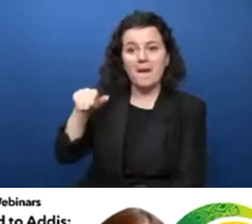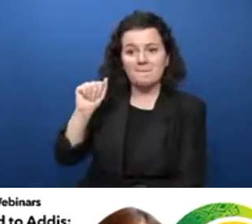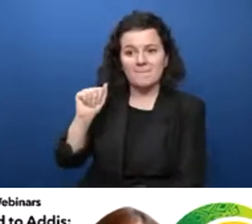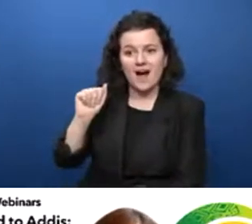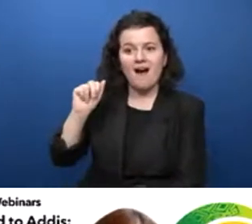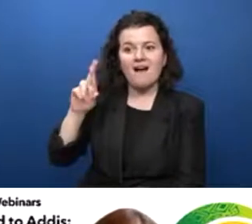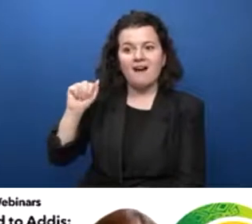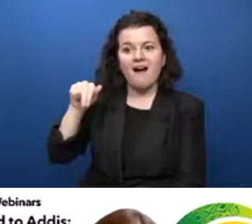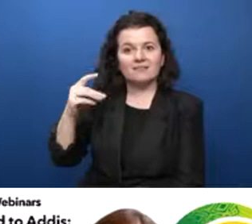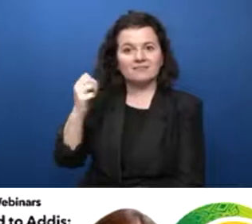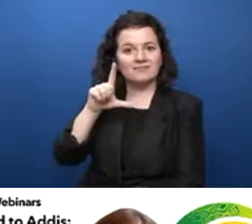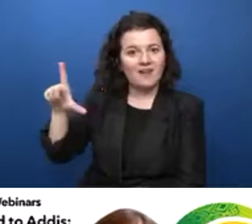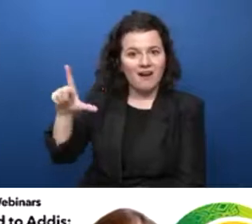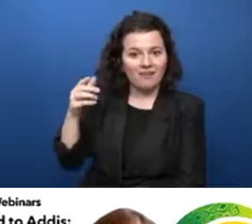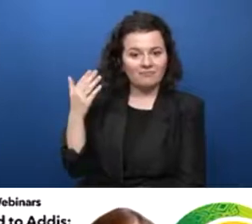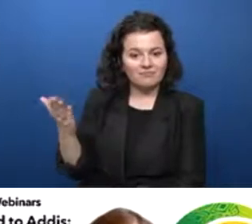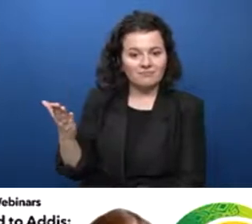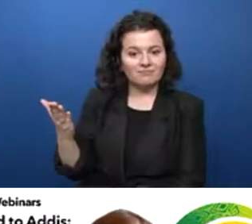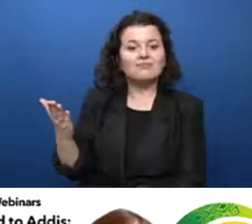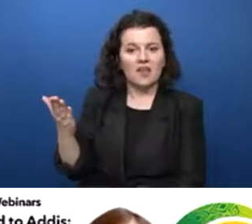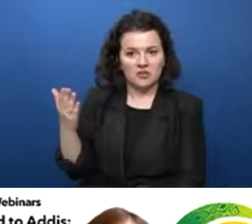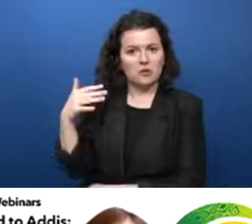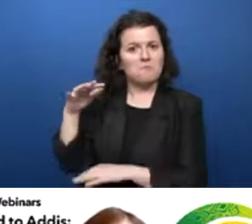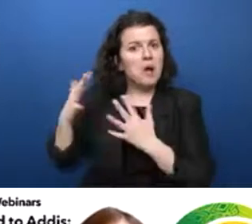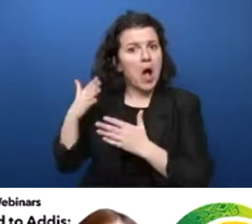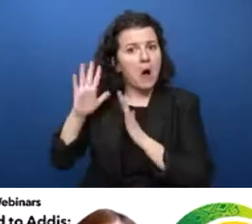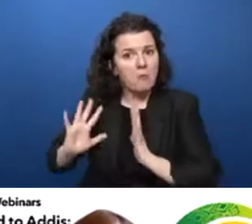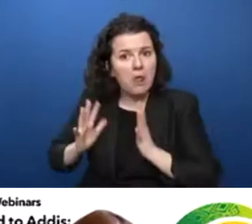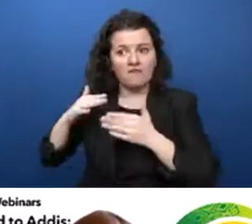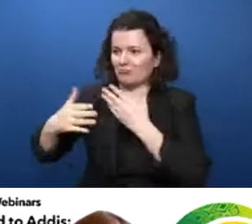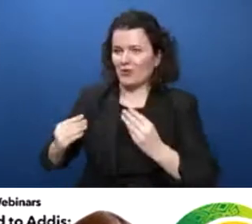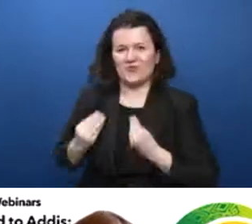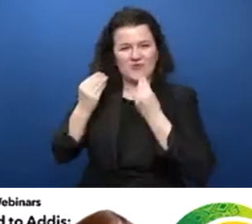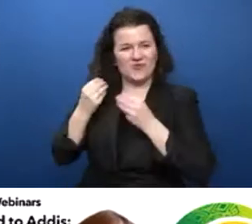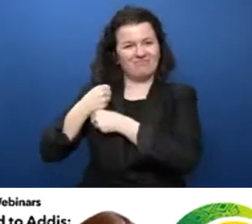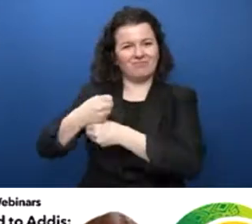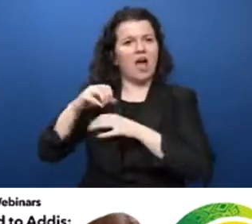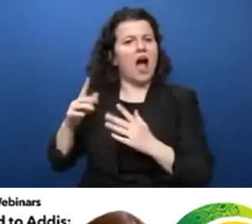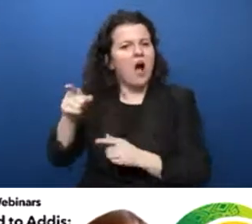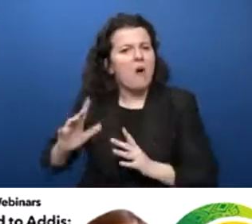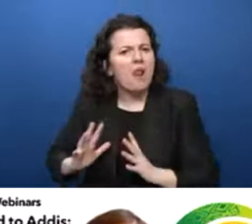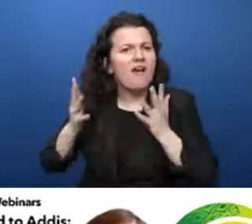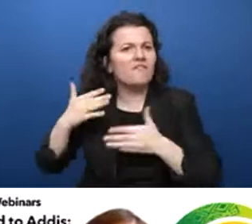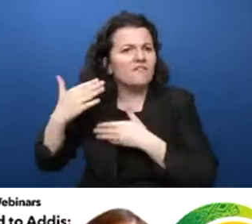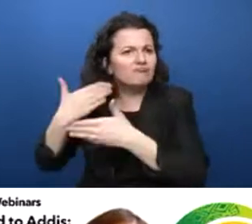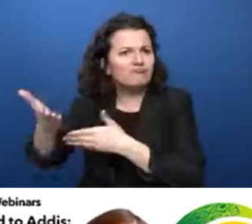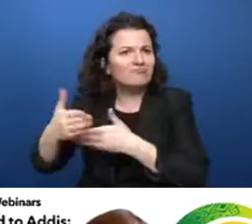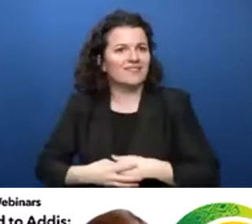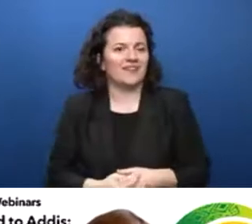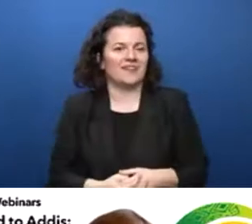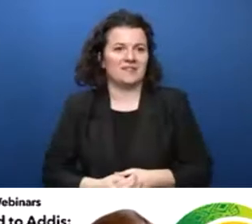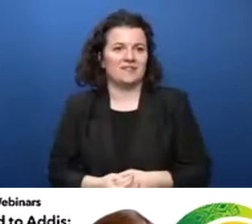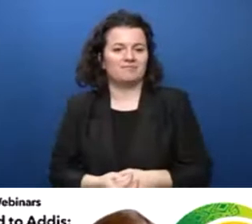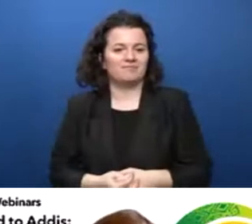like without access to ICTs? Hello, everyone, and thank you for having me today. My name is Emma Jane Randall, and I'm a